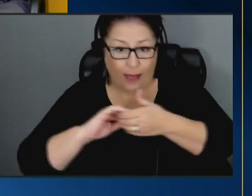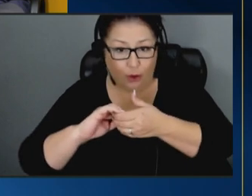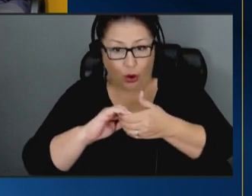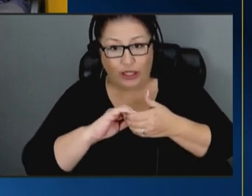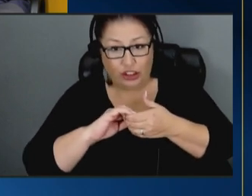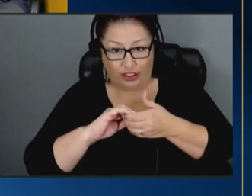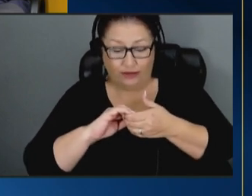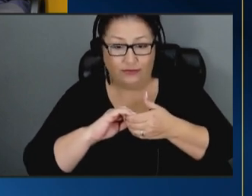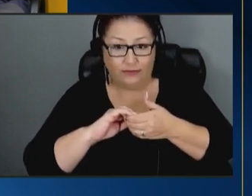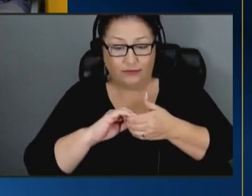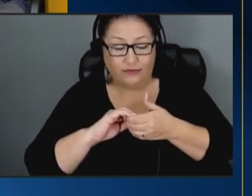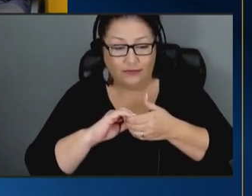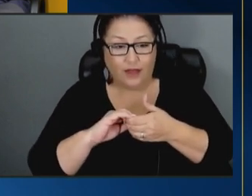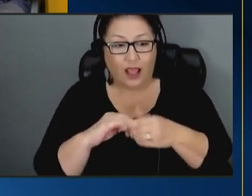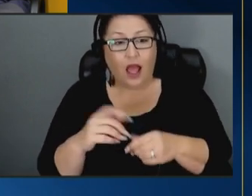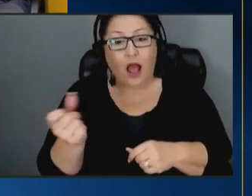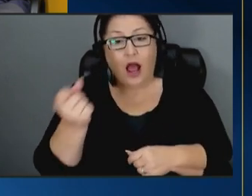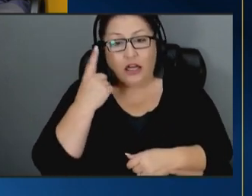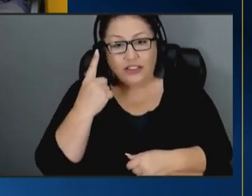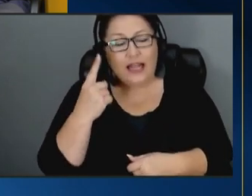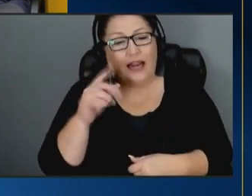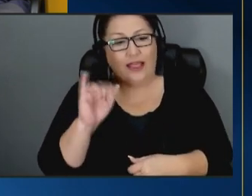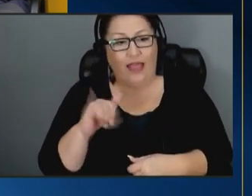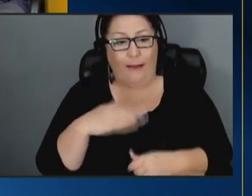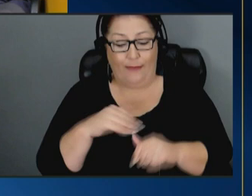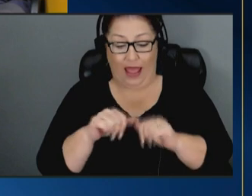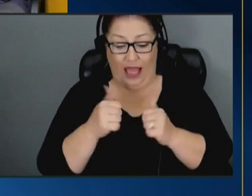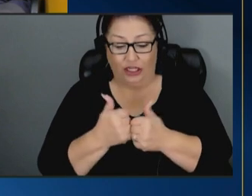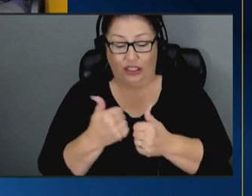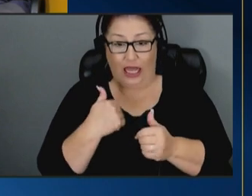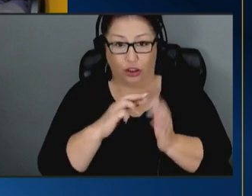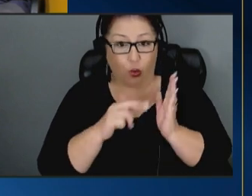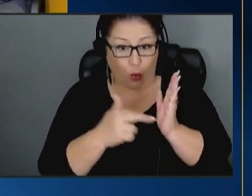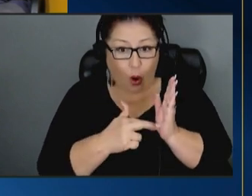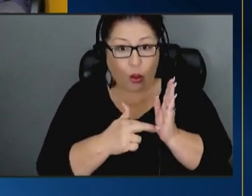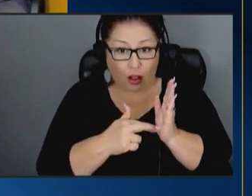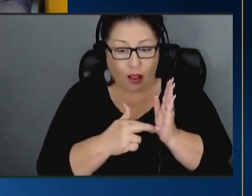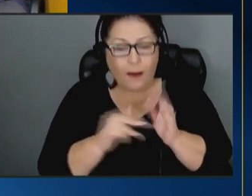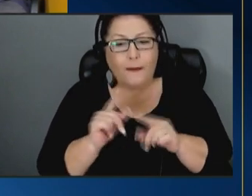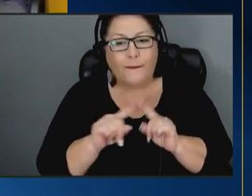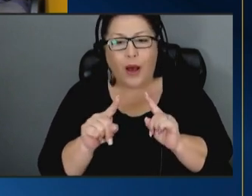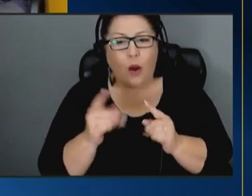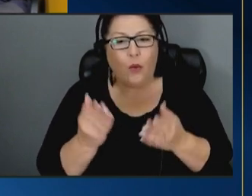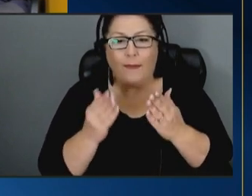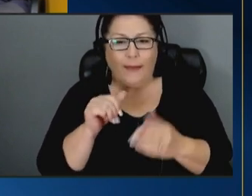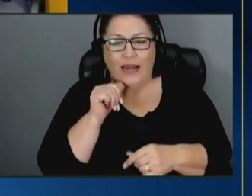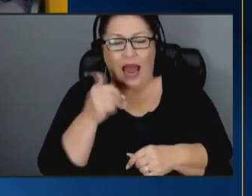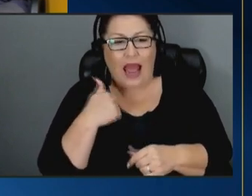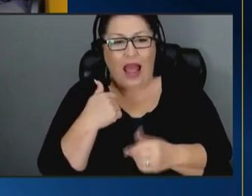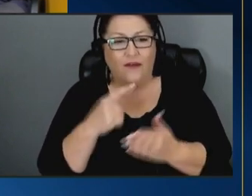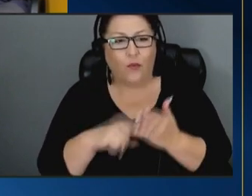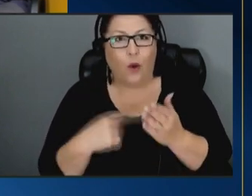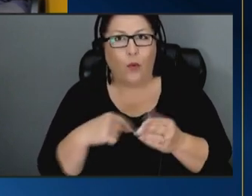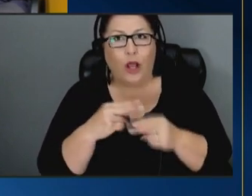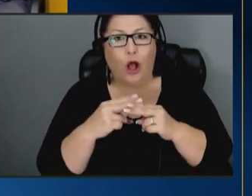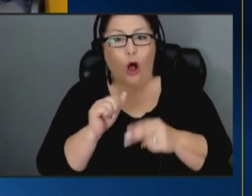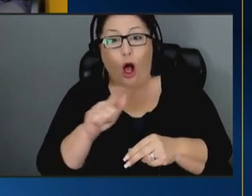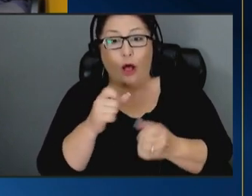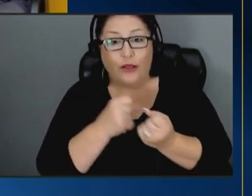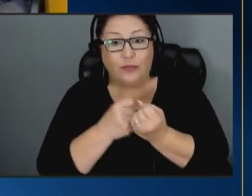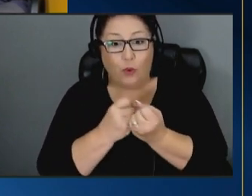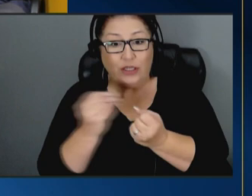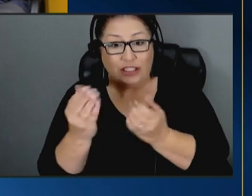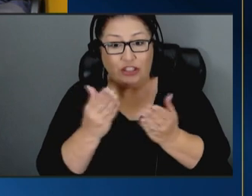um understanding that my agency has a role um but we may not have what we call all of the supports and services under my